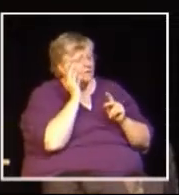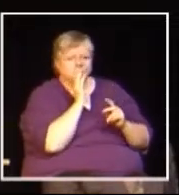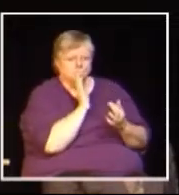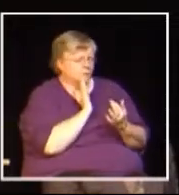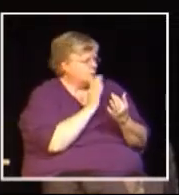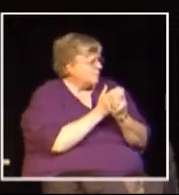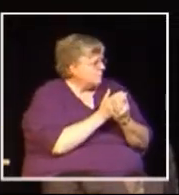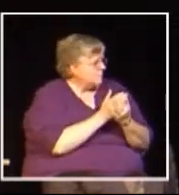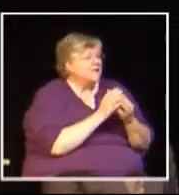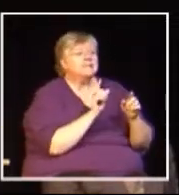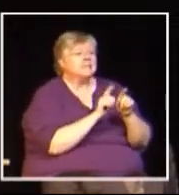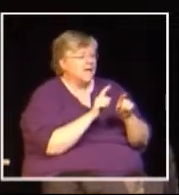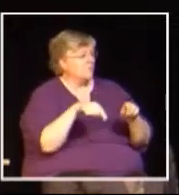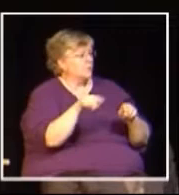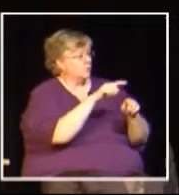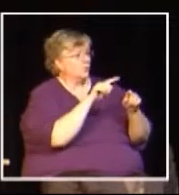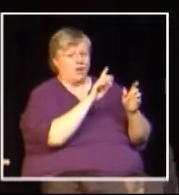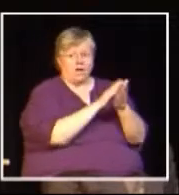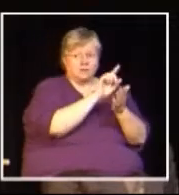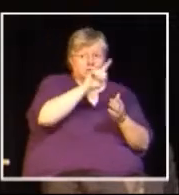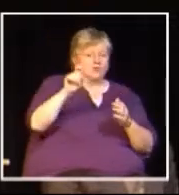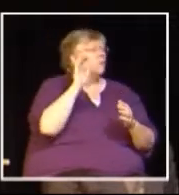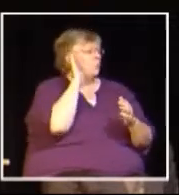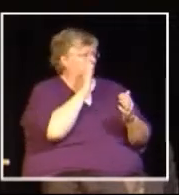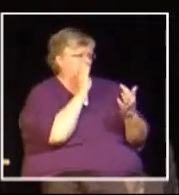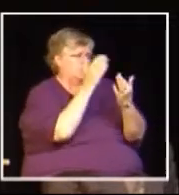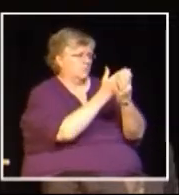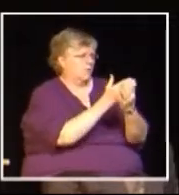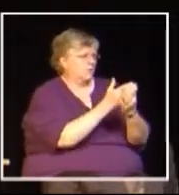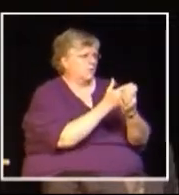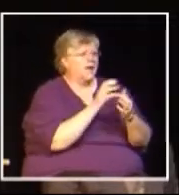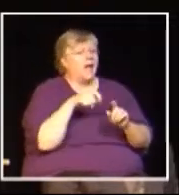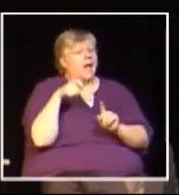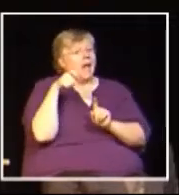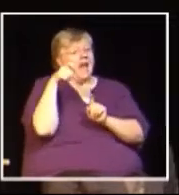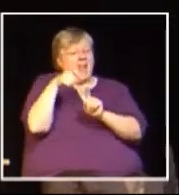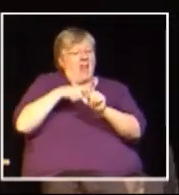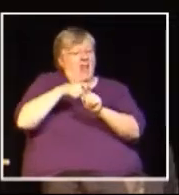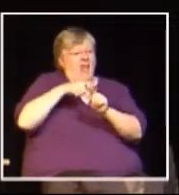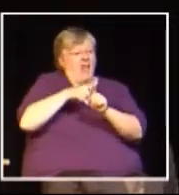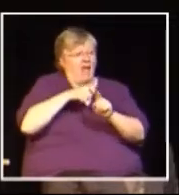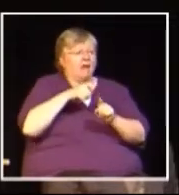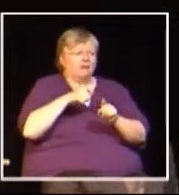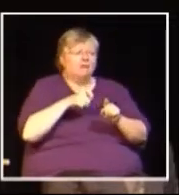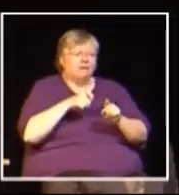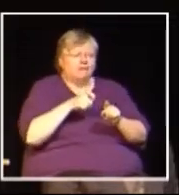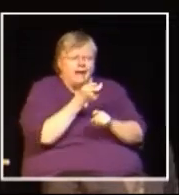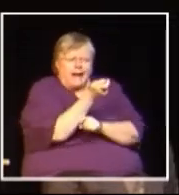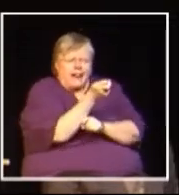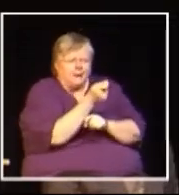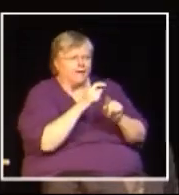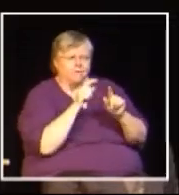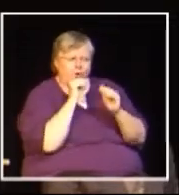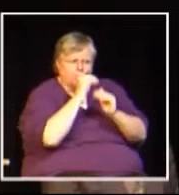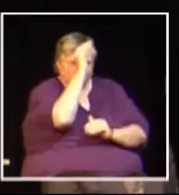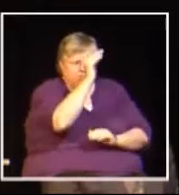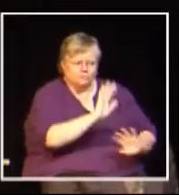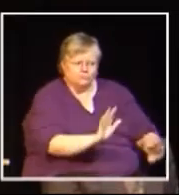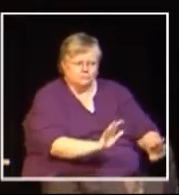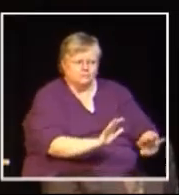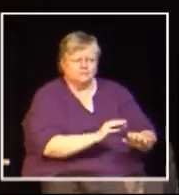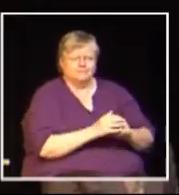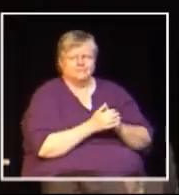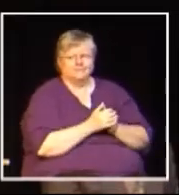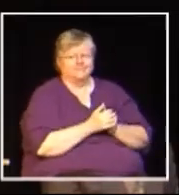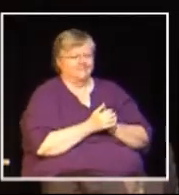open but civil discussions. And that means that we all need to allow the